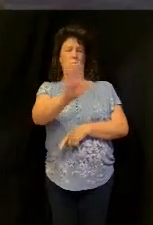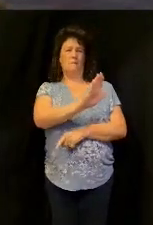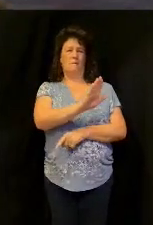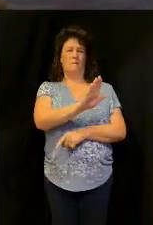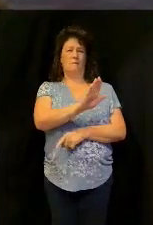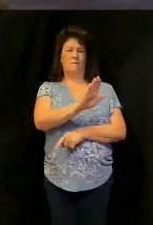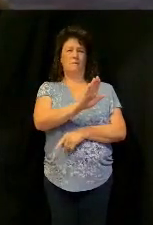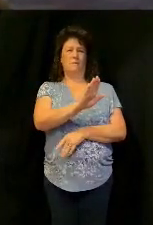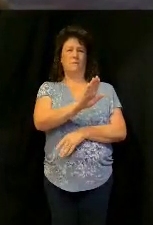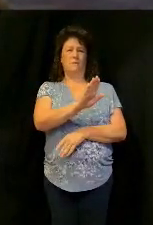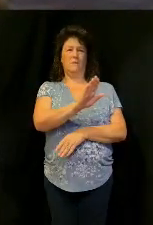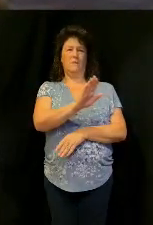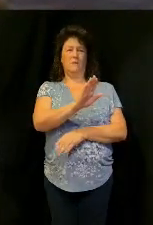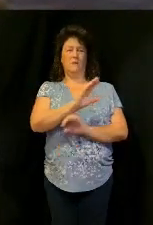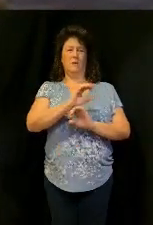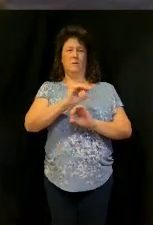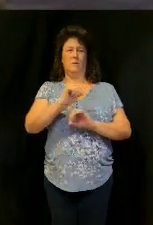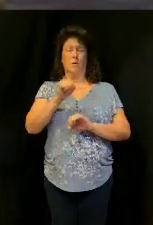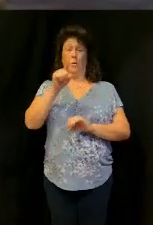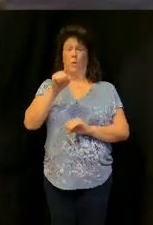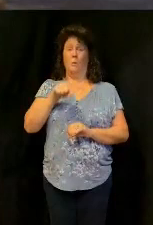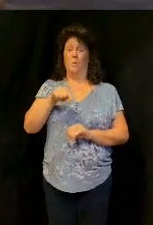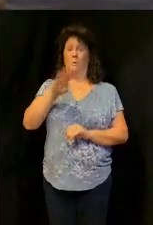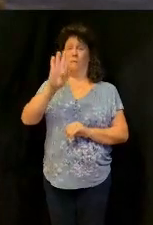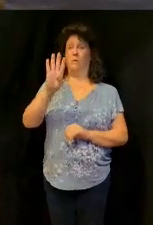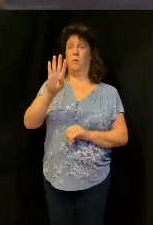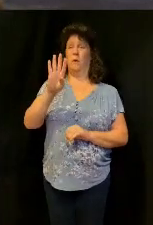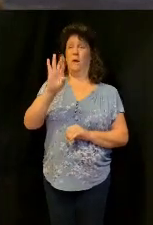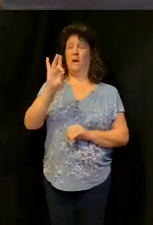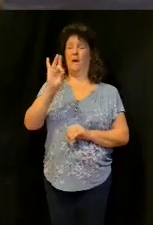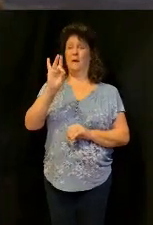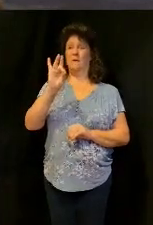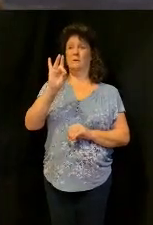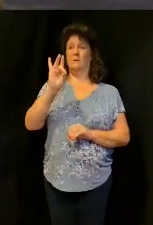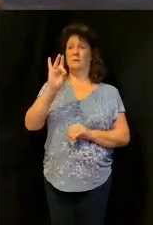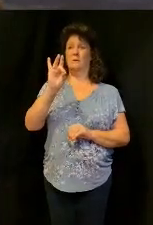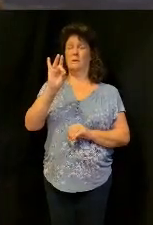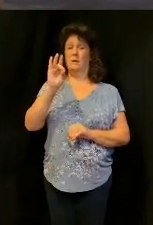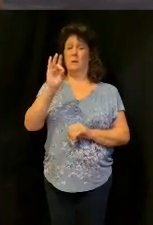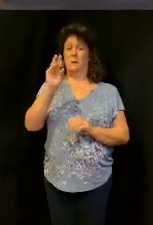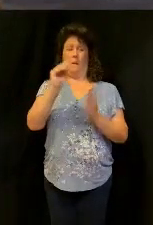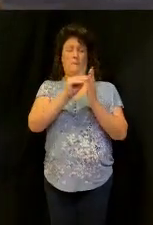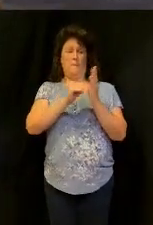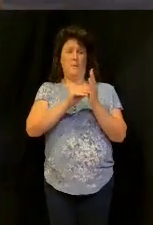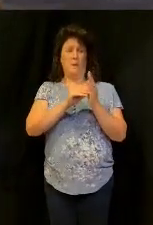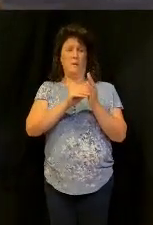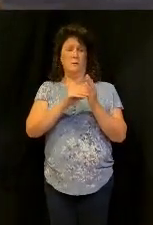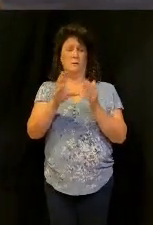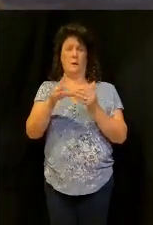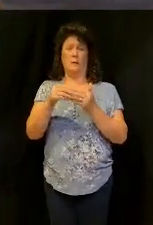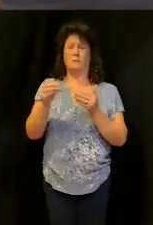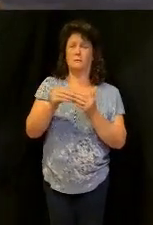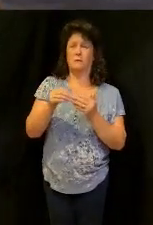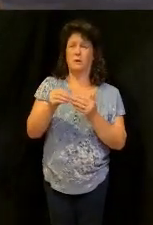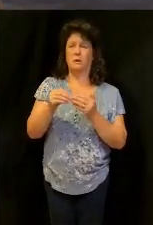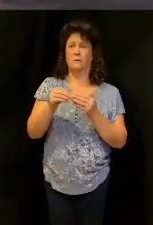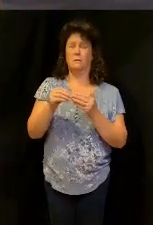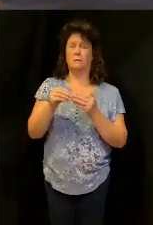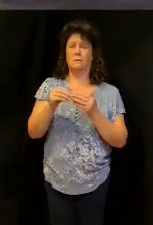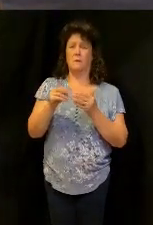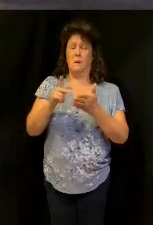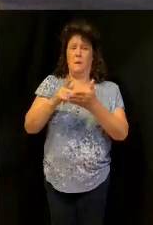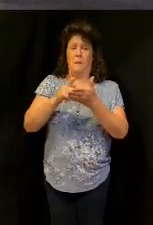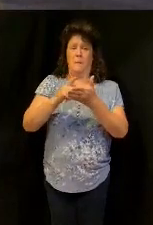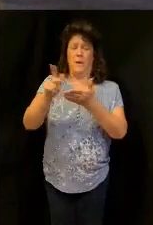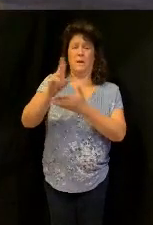No one builds a $1.486 million building next door and able to be able to pay $700,000,